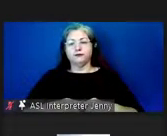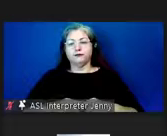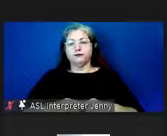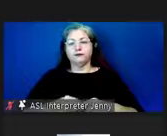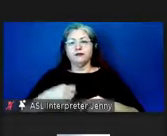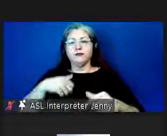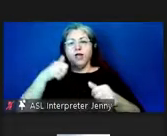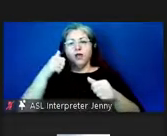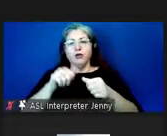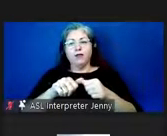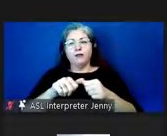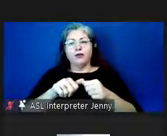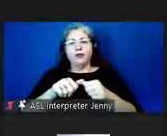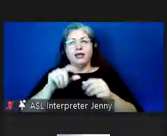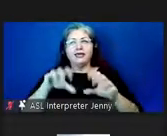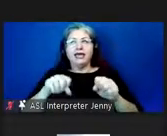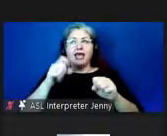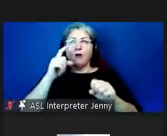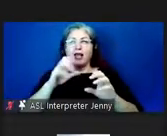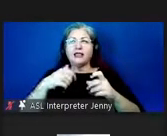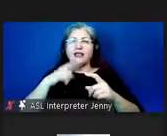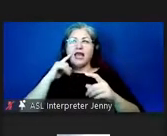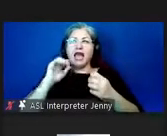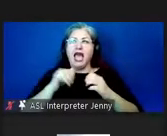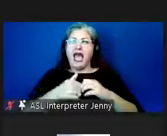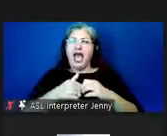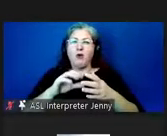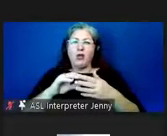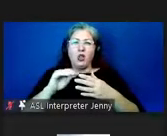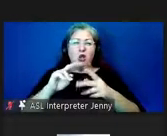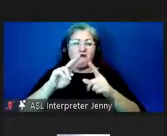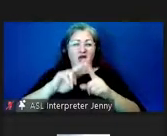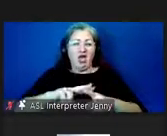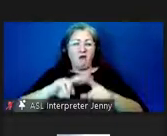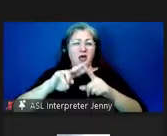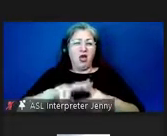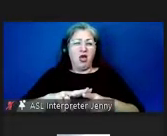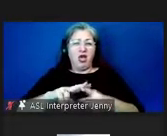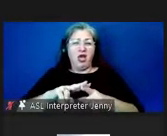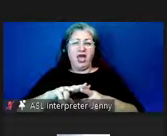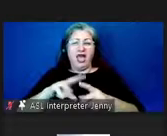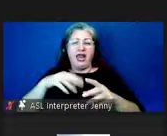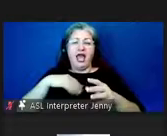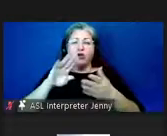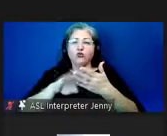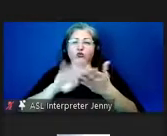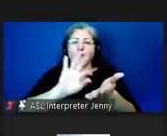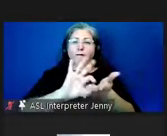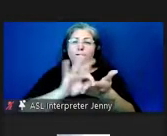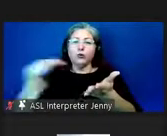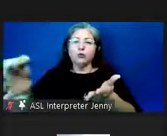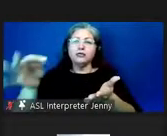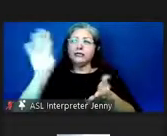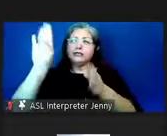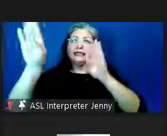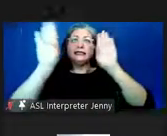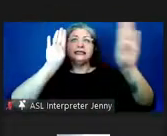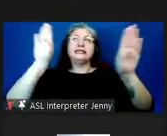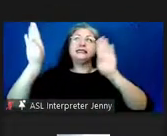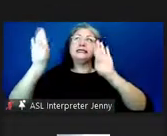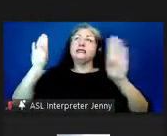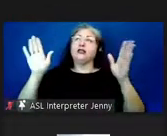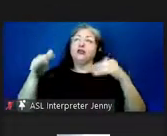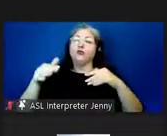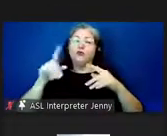i remember being in hawaiian trying to figure out well how am i going to learn all this vocabulary and taking post-its and sticking them around the room